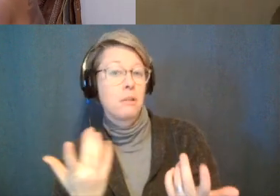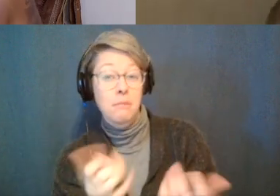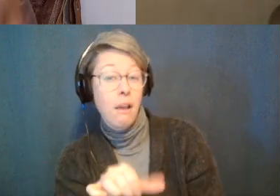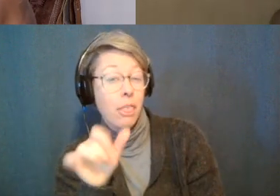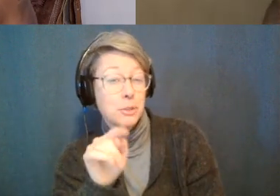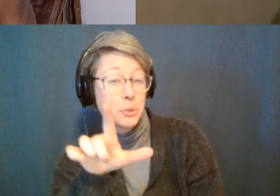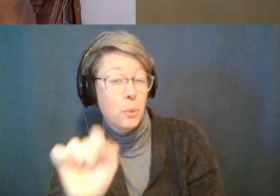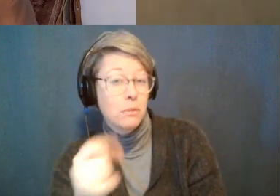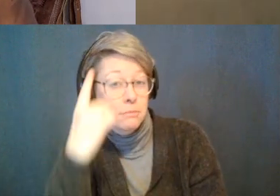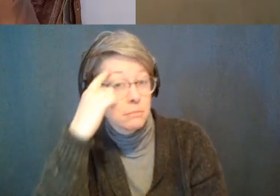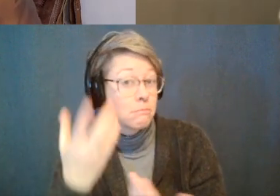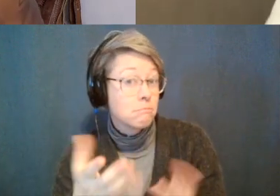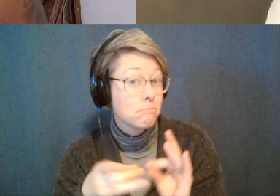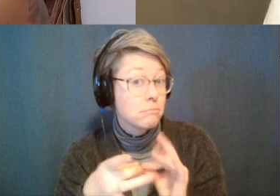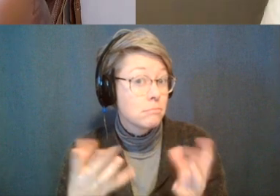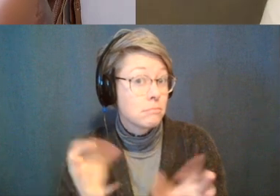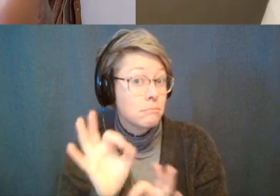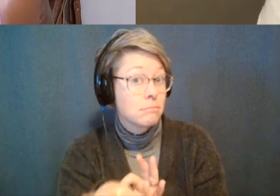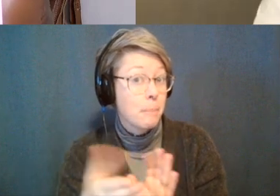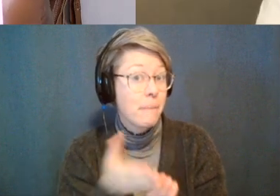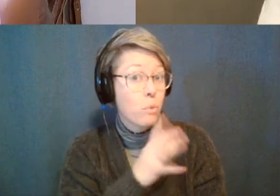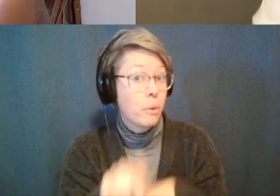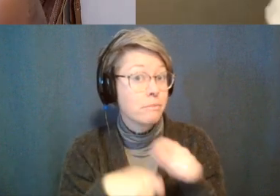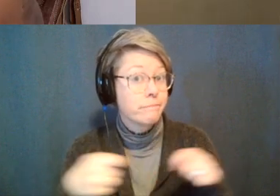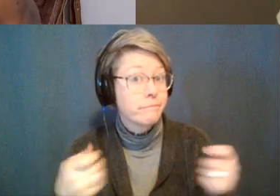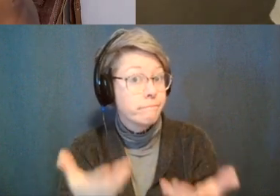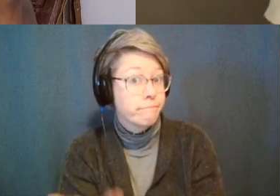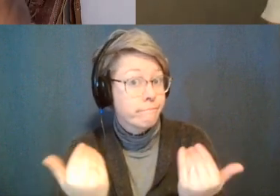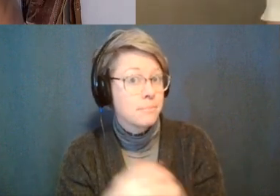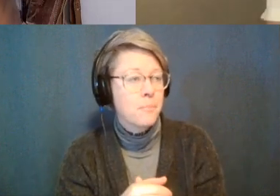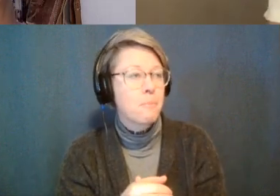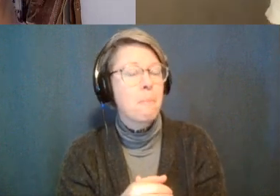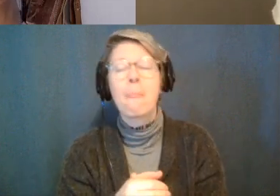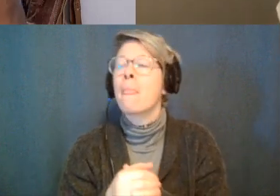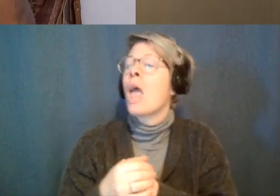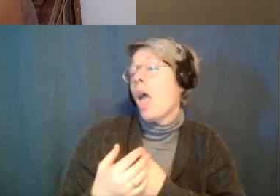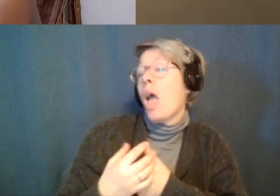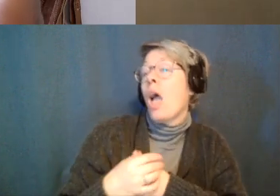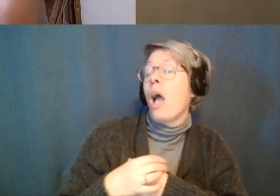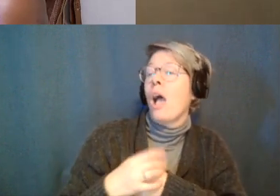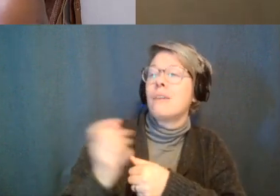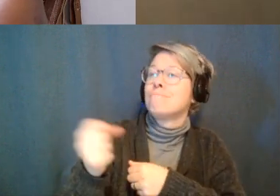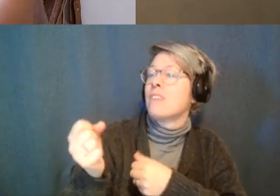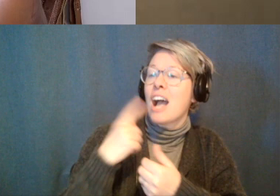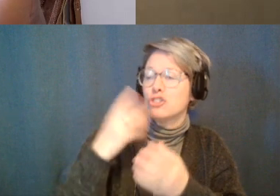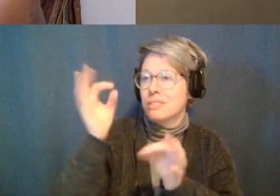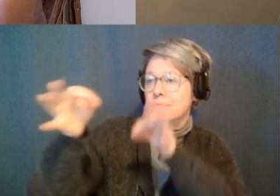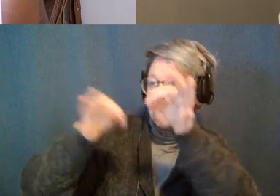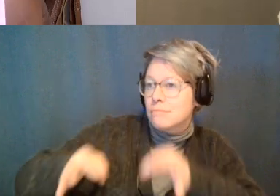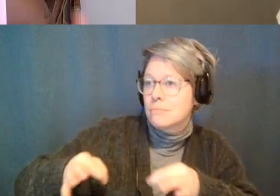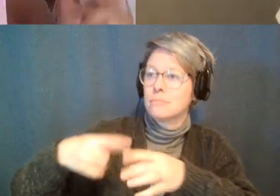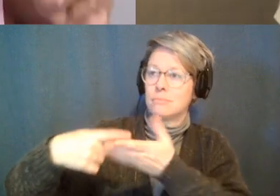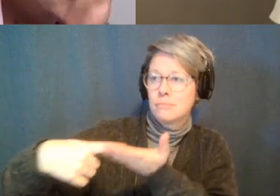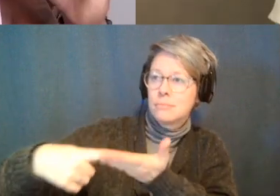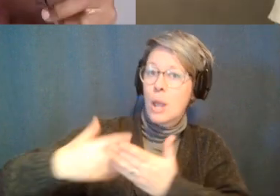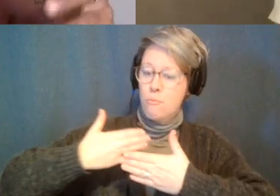in mind that you want to get in before we wrap um now's the time yeah i just break it down like with them and it's it's i focus on the breath piece and